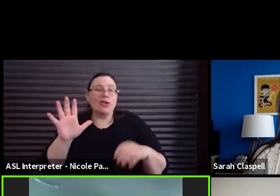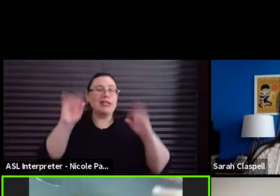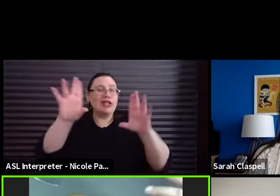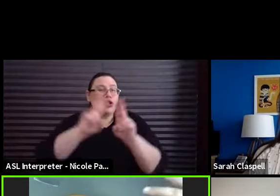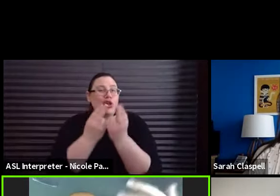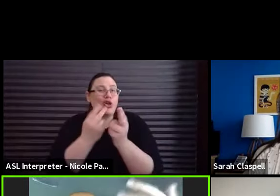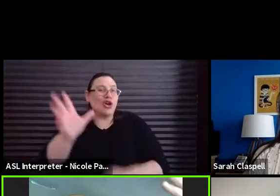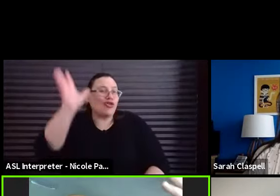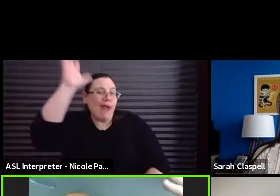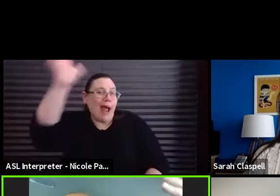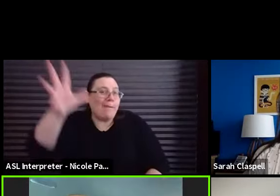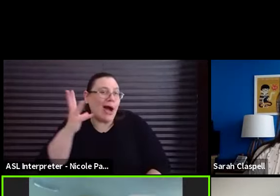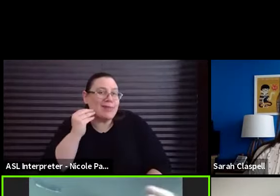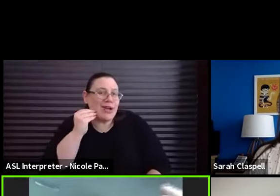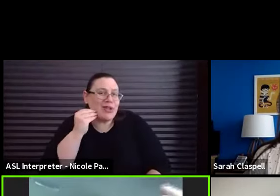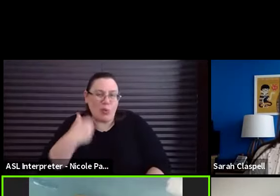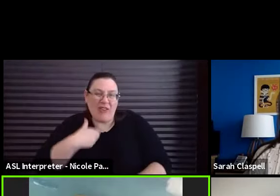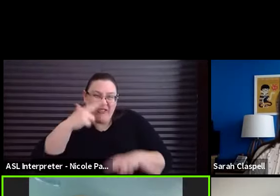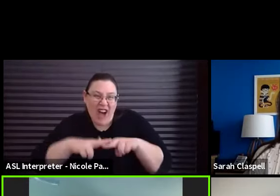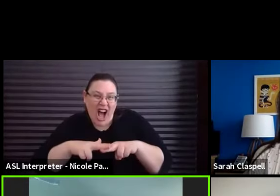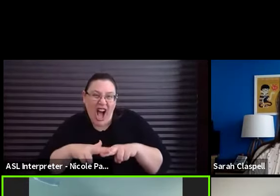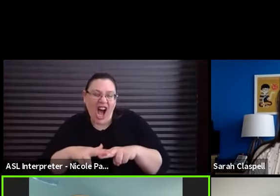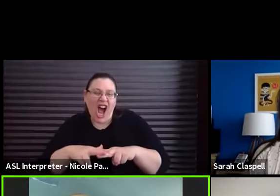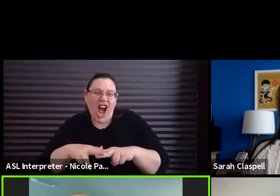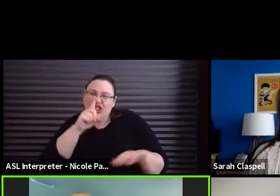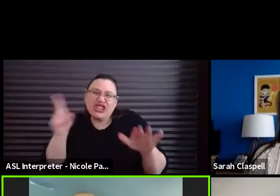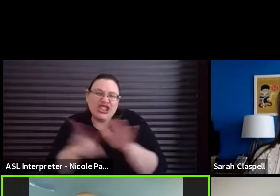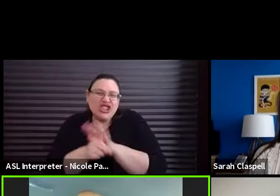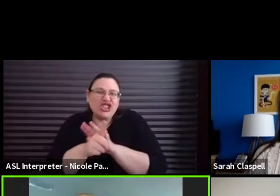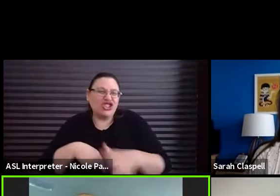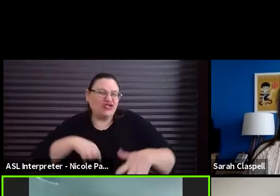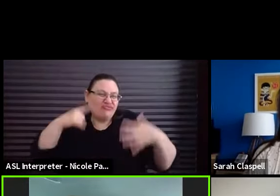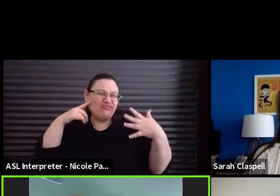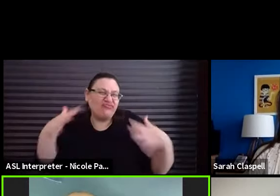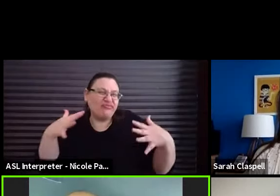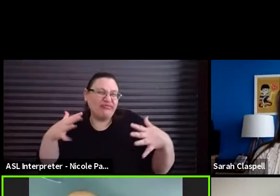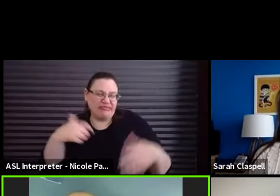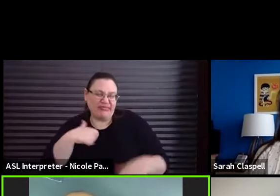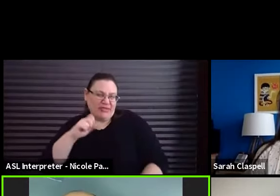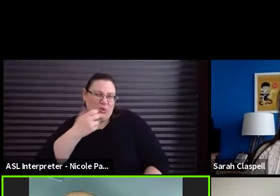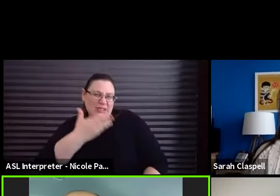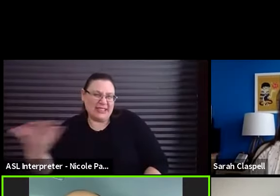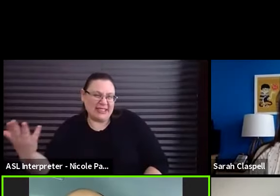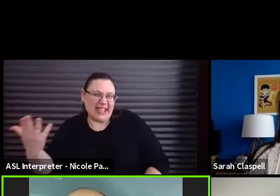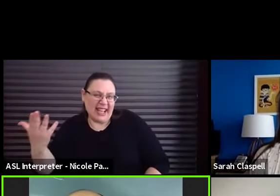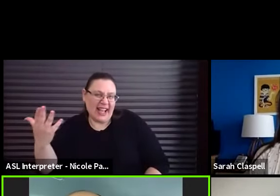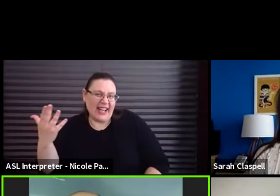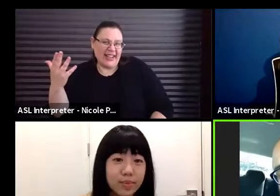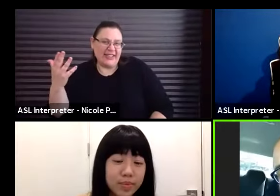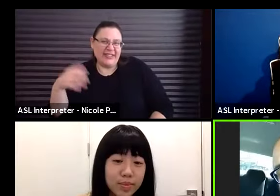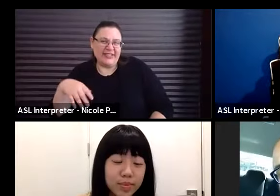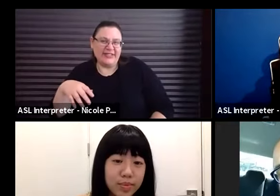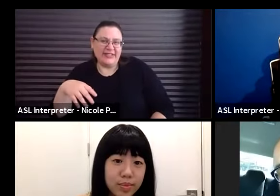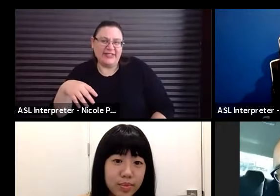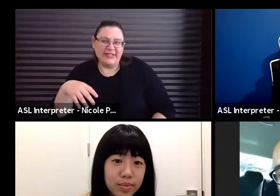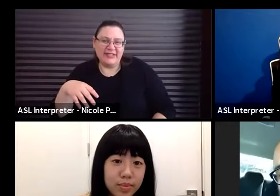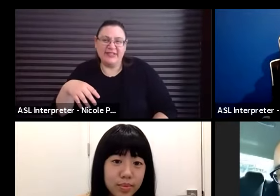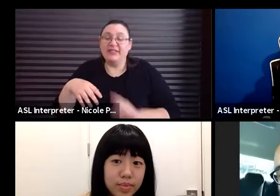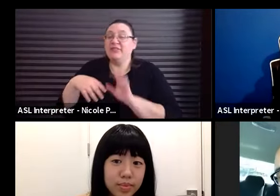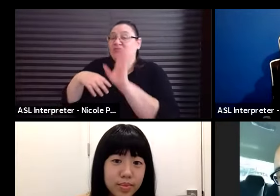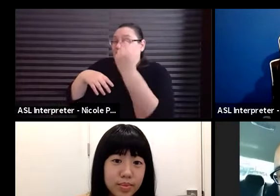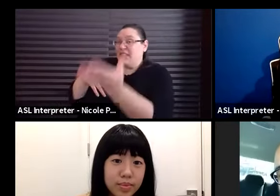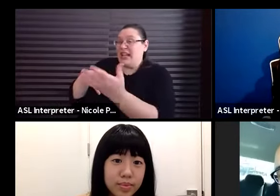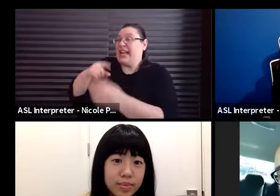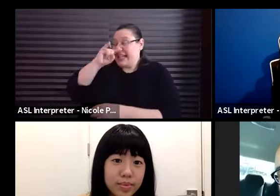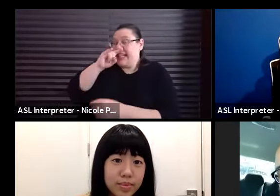like fun. We party. We do, we do cool stuff, you know, keep it light. Kids want to be